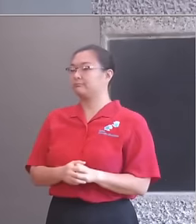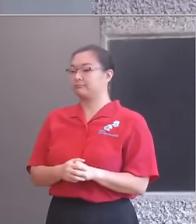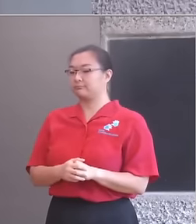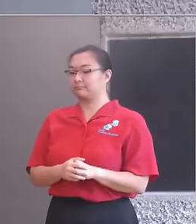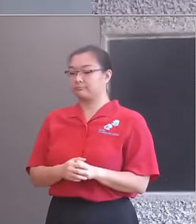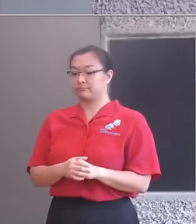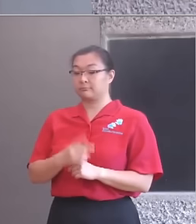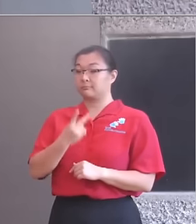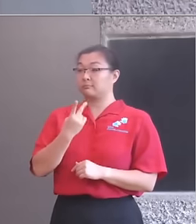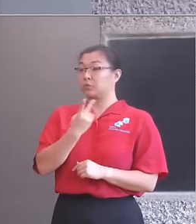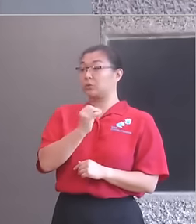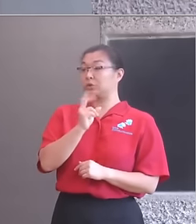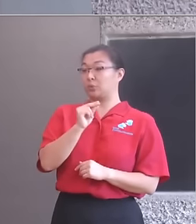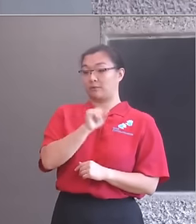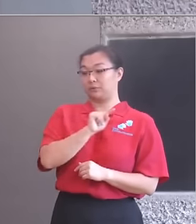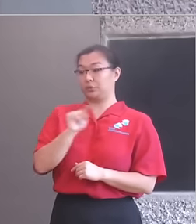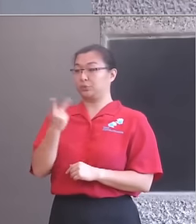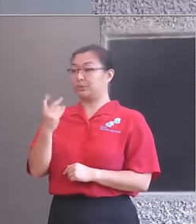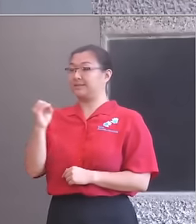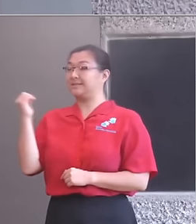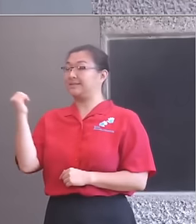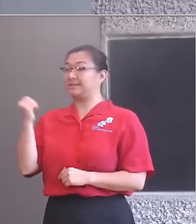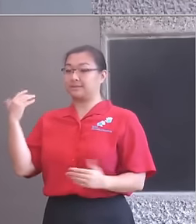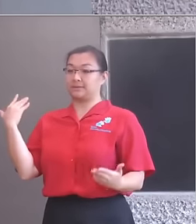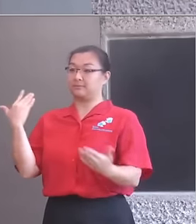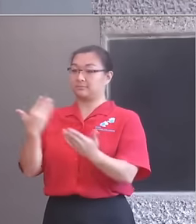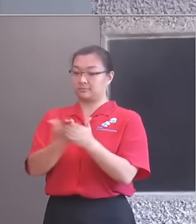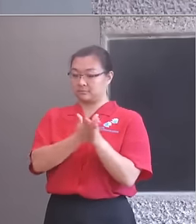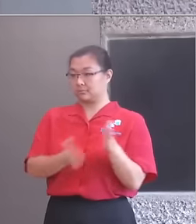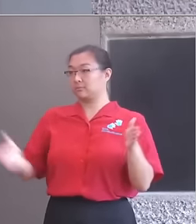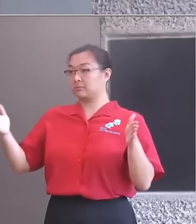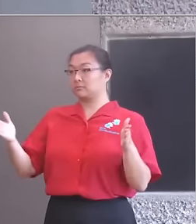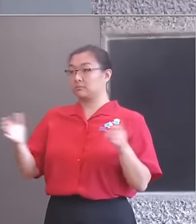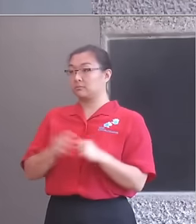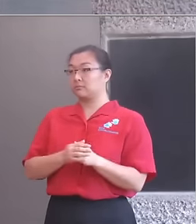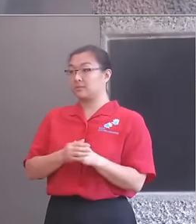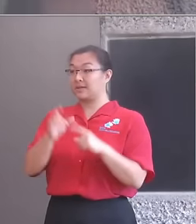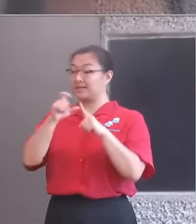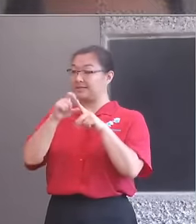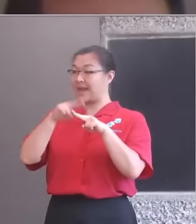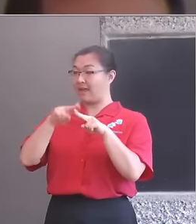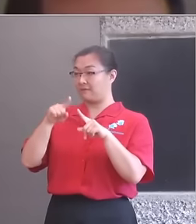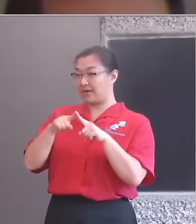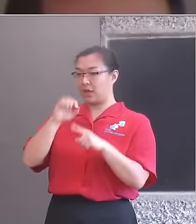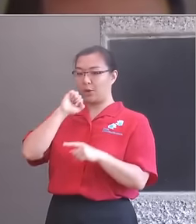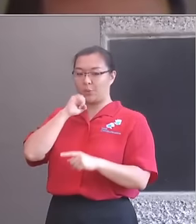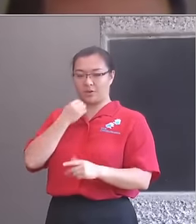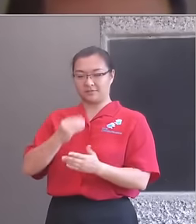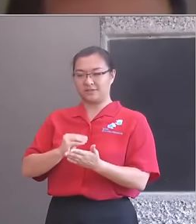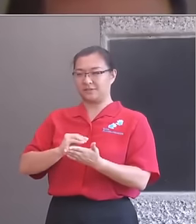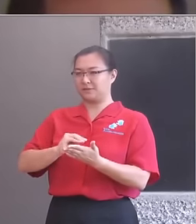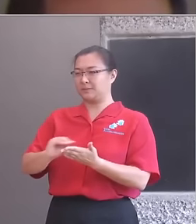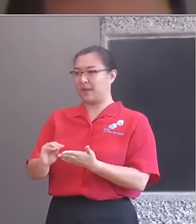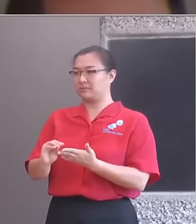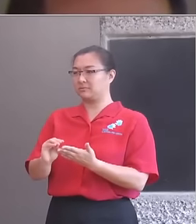2016, the DFE will have spent over £460 million in arts and education programs